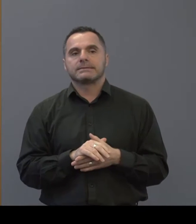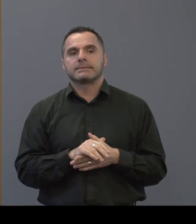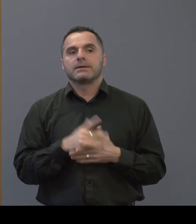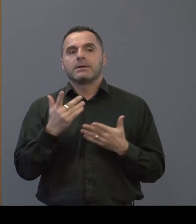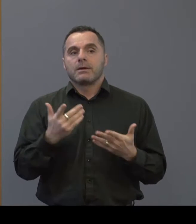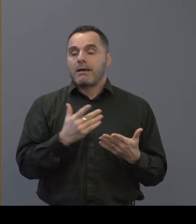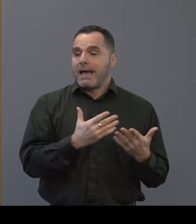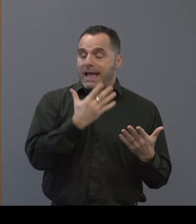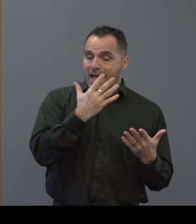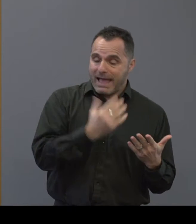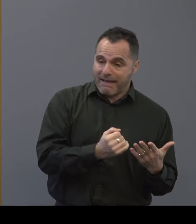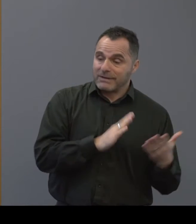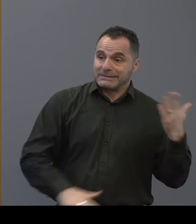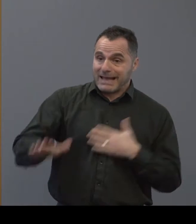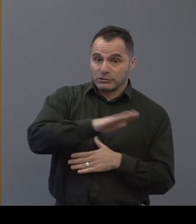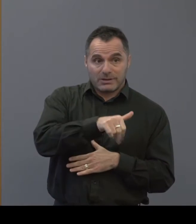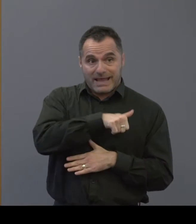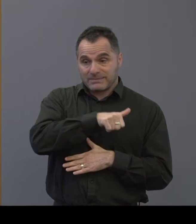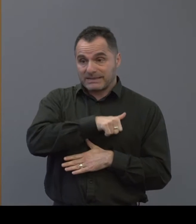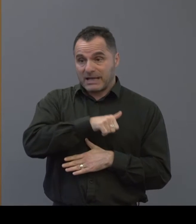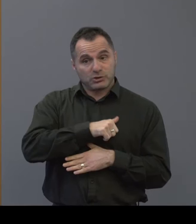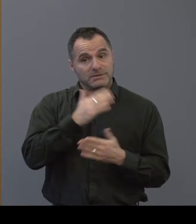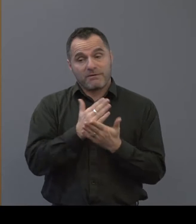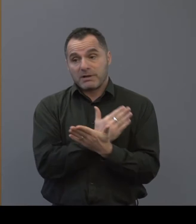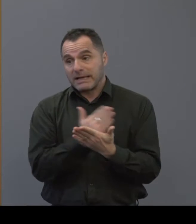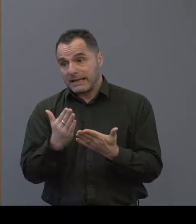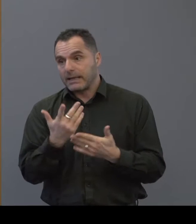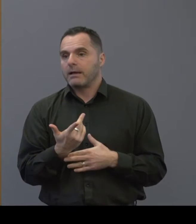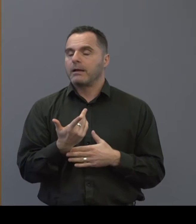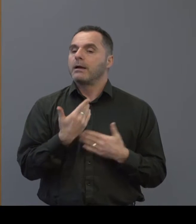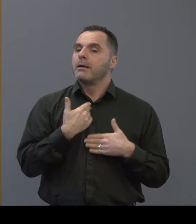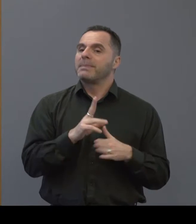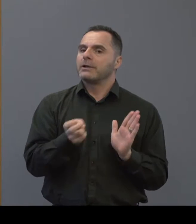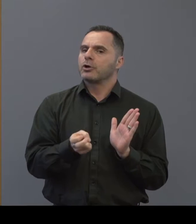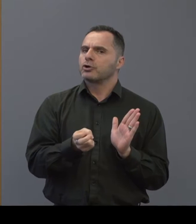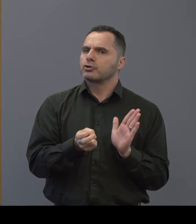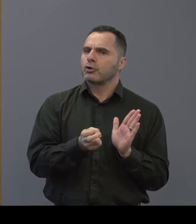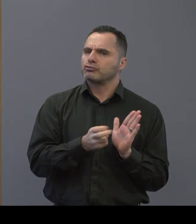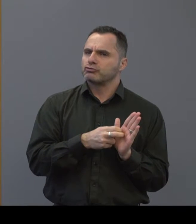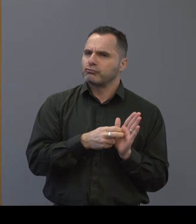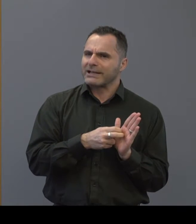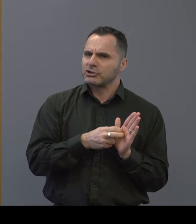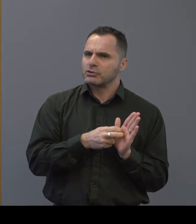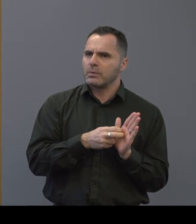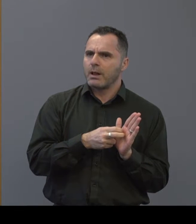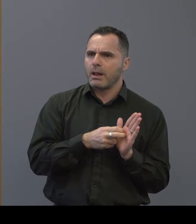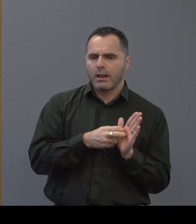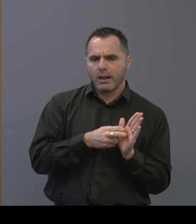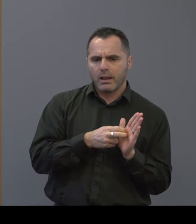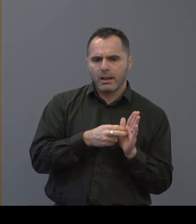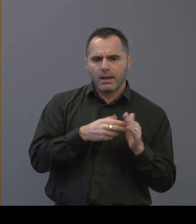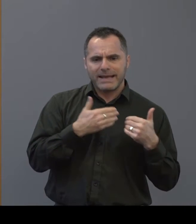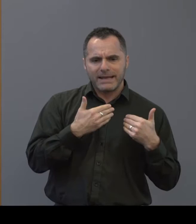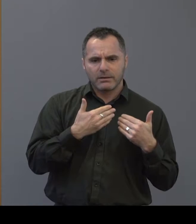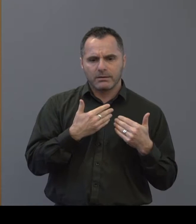expectation so we've set up very clearly this is the expectation where we have contractual levers such as that through the hundred thousand genomes project where we're actually